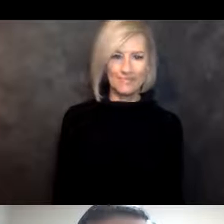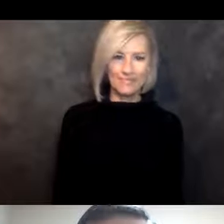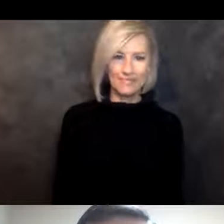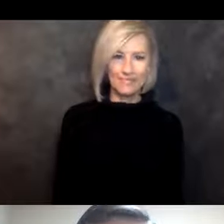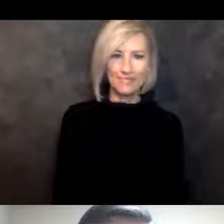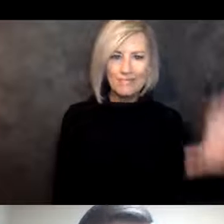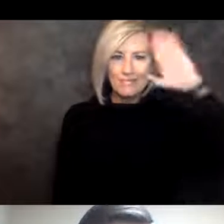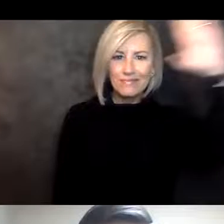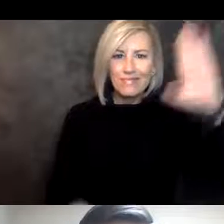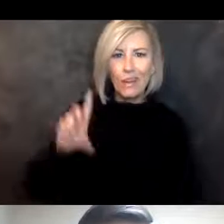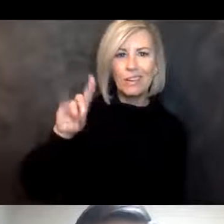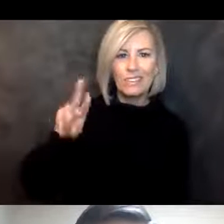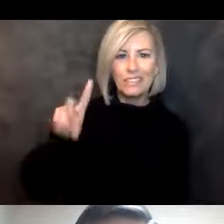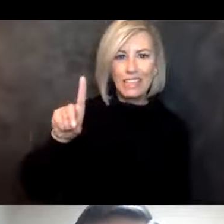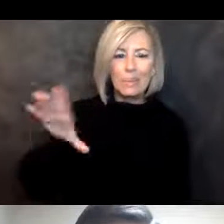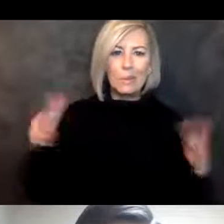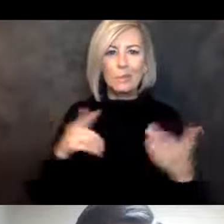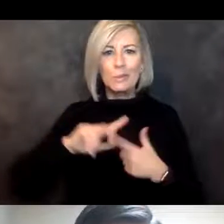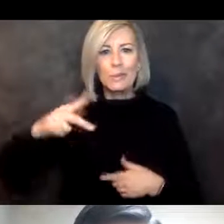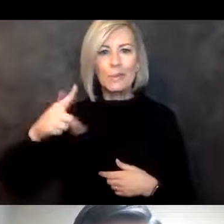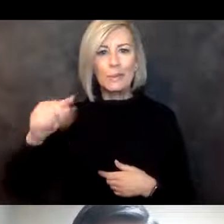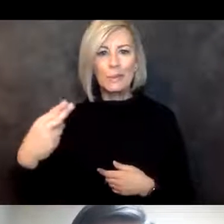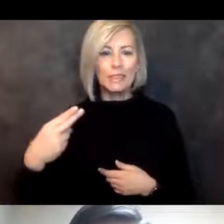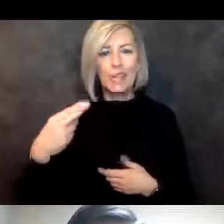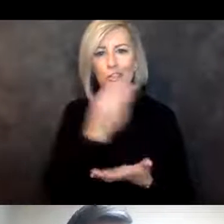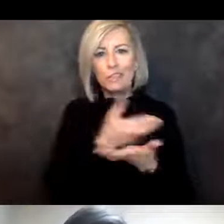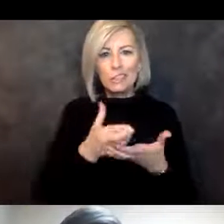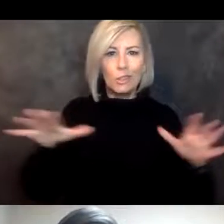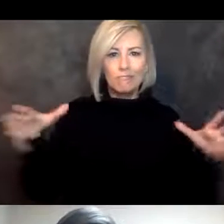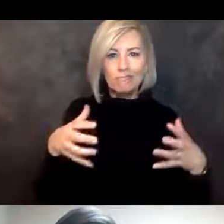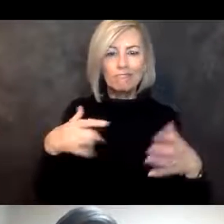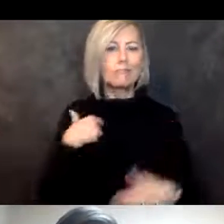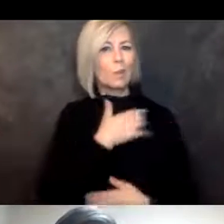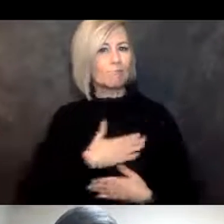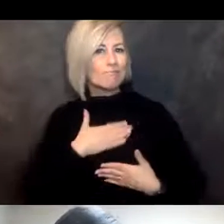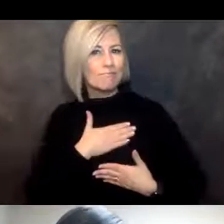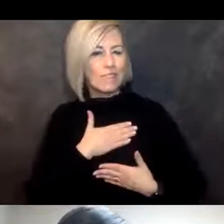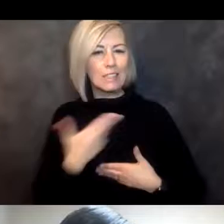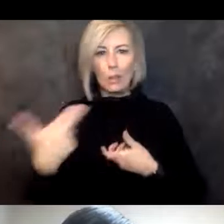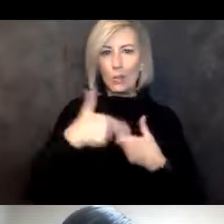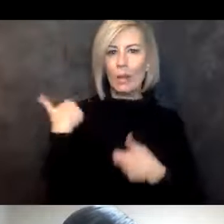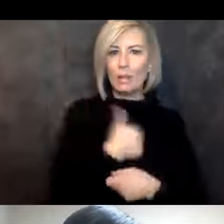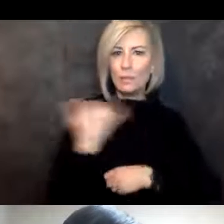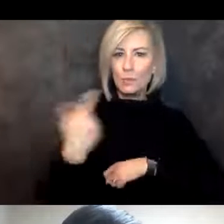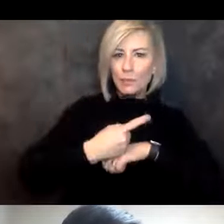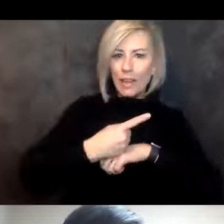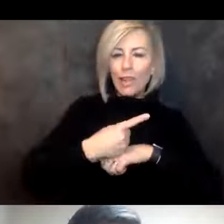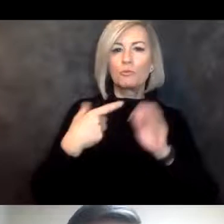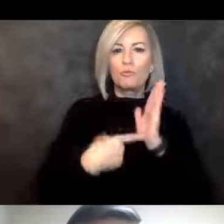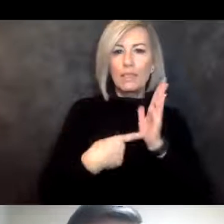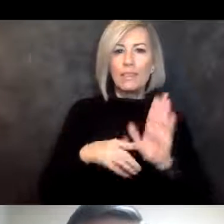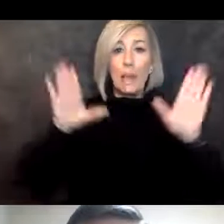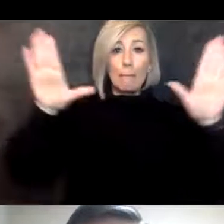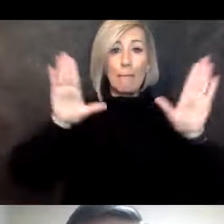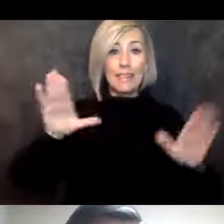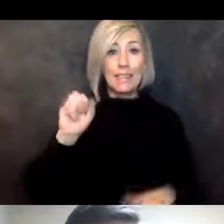Hello David and welcome to the Third Thursday Resource Roundup. We are so pleased to have you here with us today representing Amazing